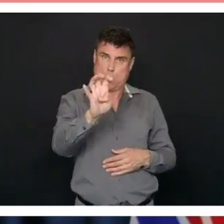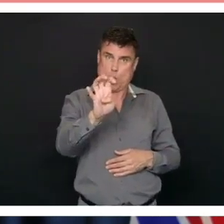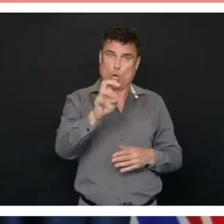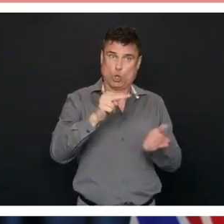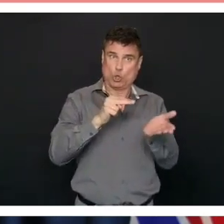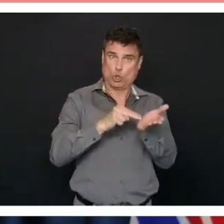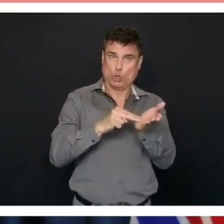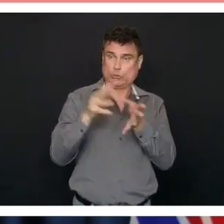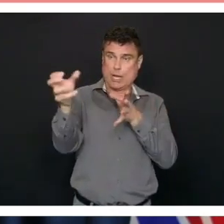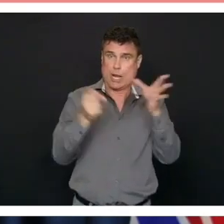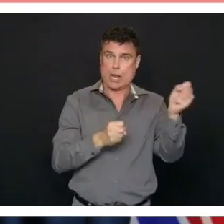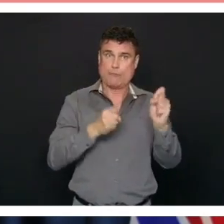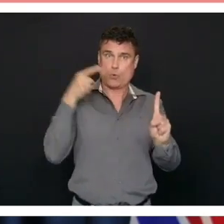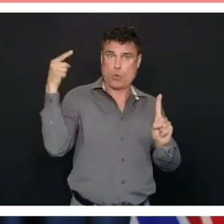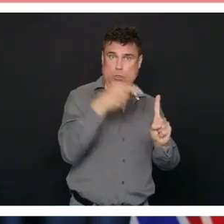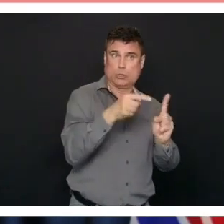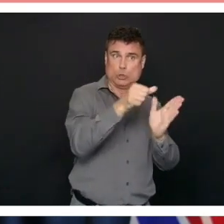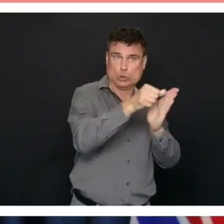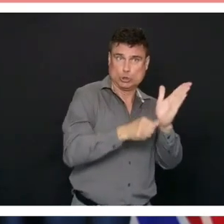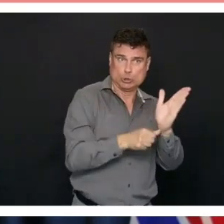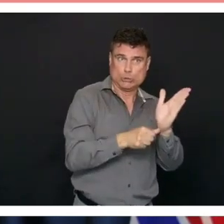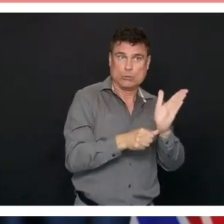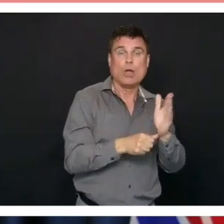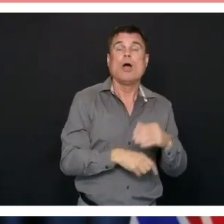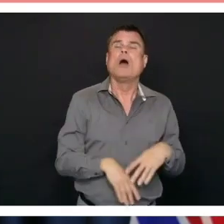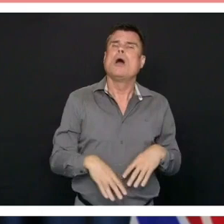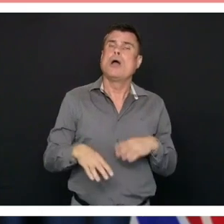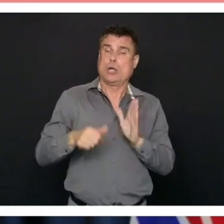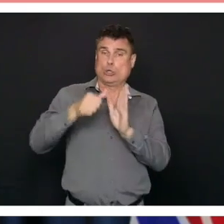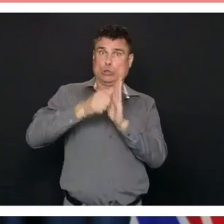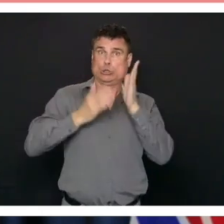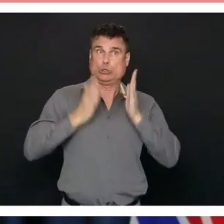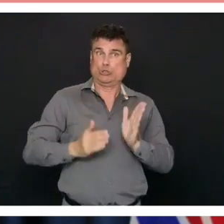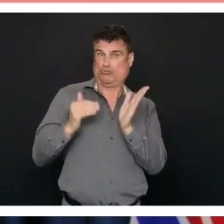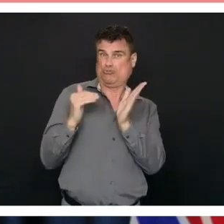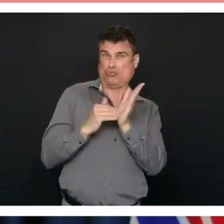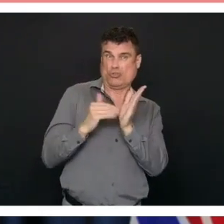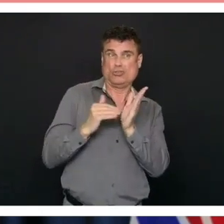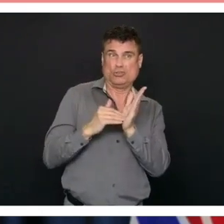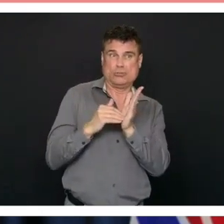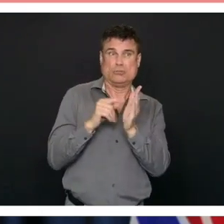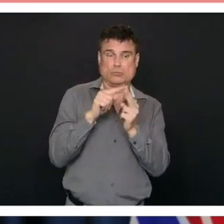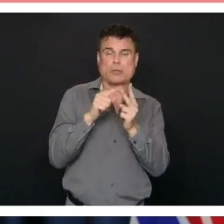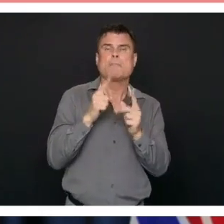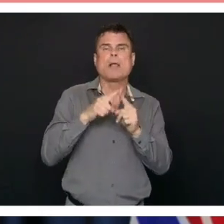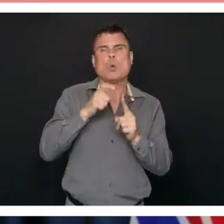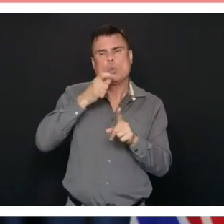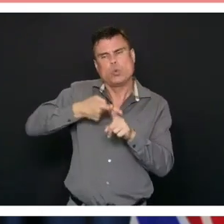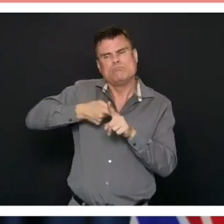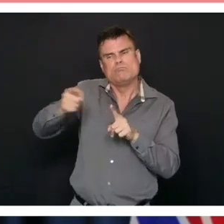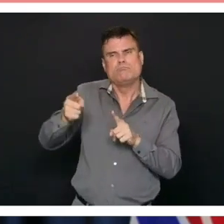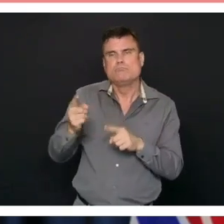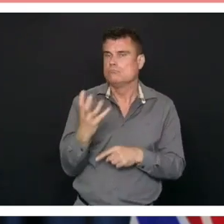them but in terms of surgeons and anesthetists, how many do you need and where will you get them?